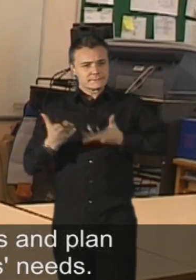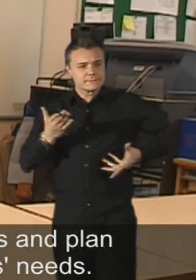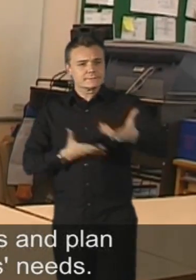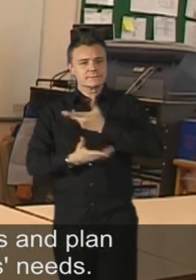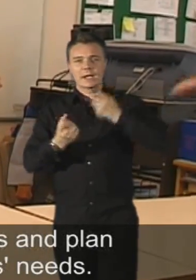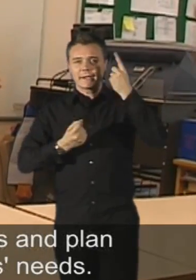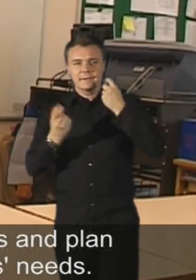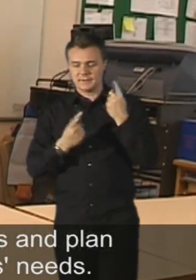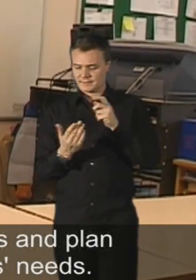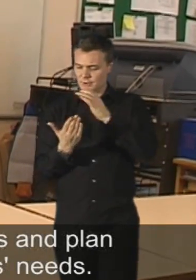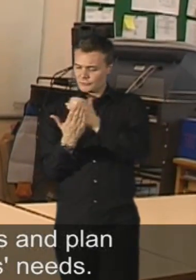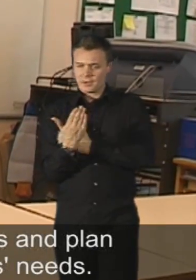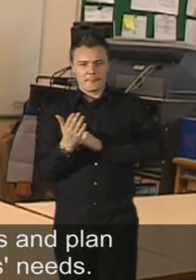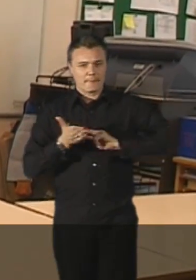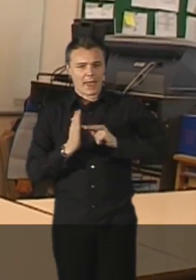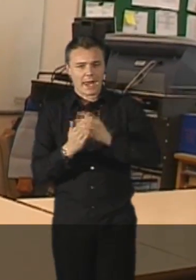meet all pupils' needs.